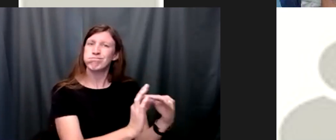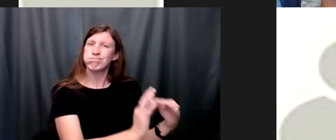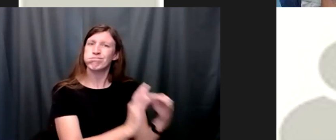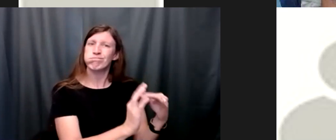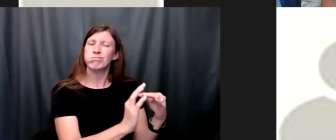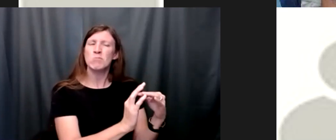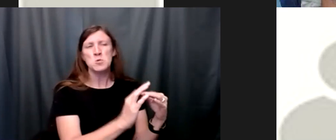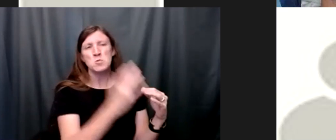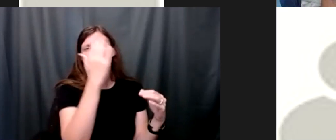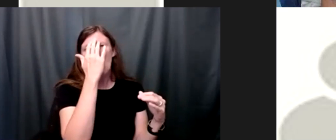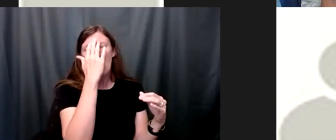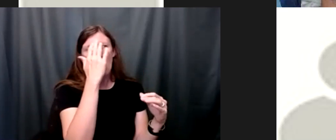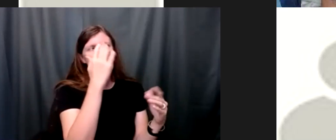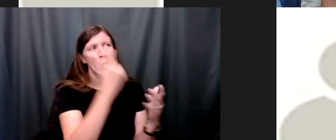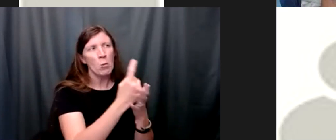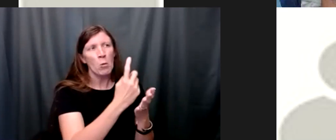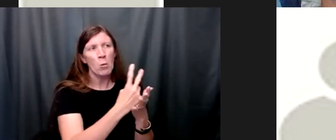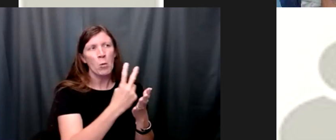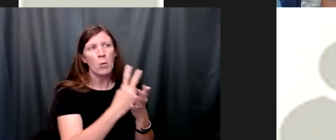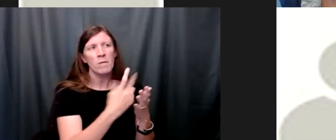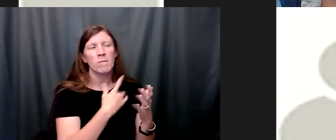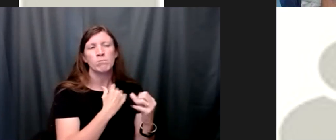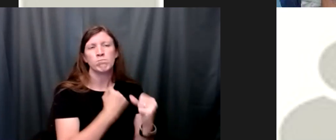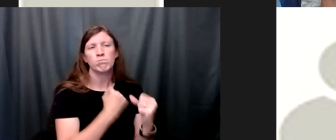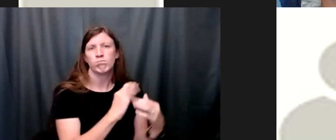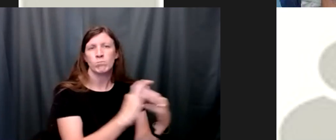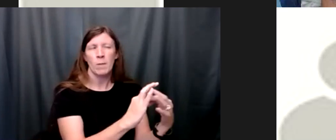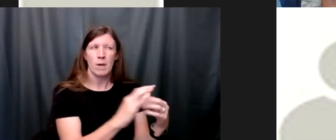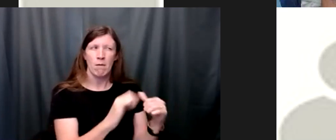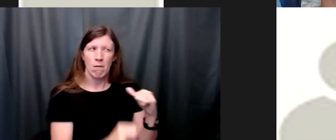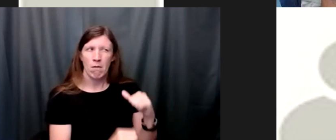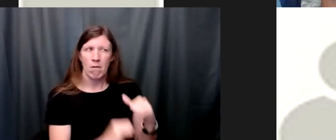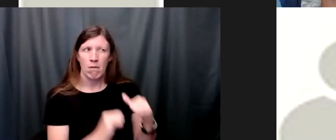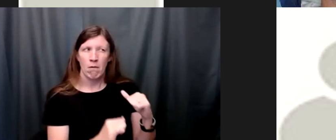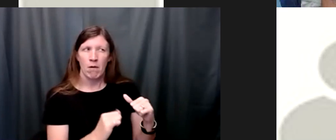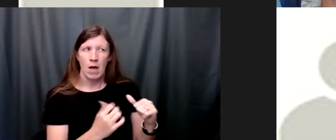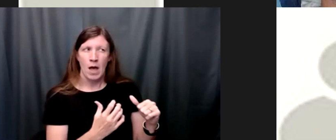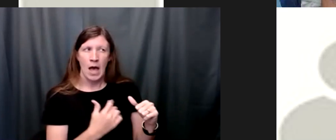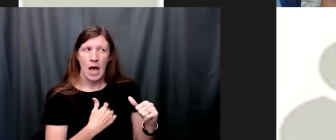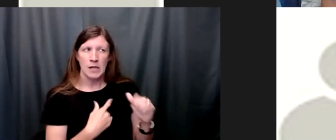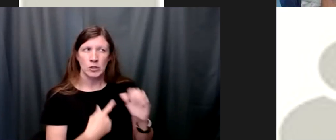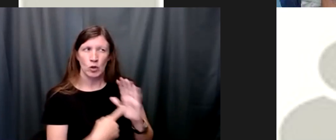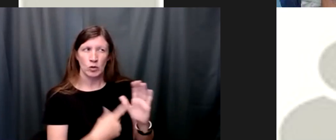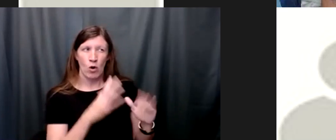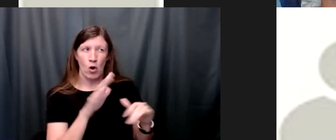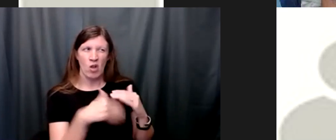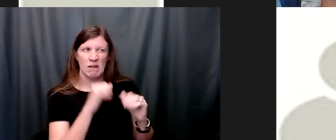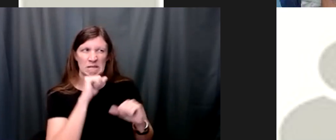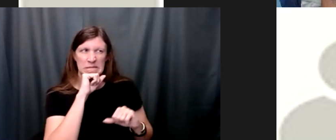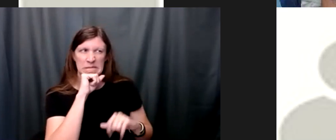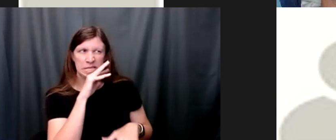over you know previous weeks i i wasn't sure that once i exposed all of my